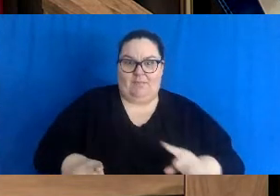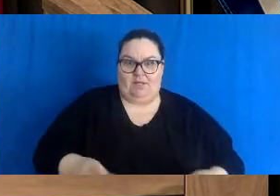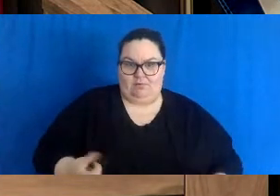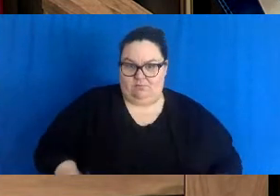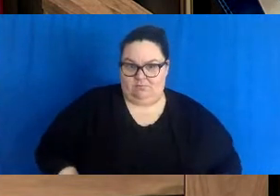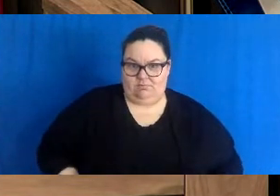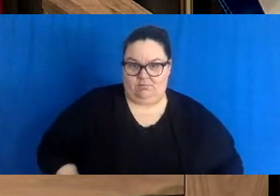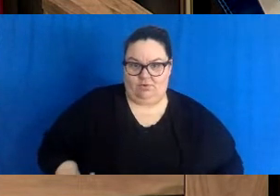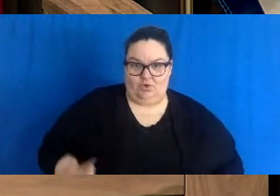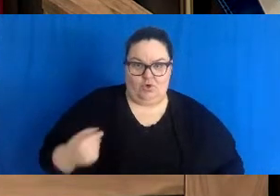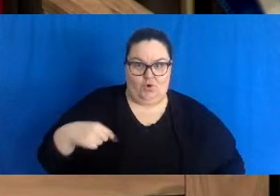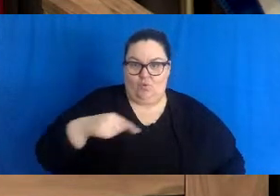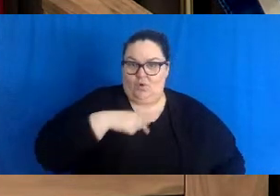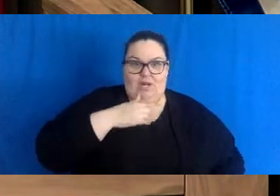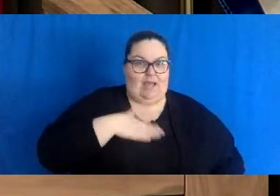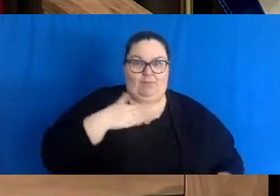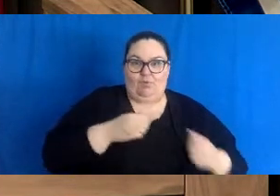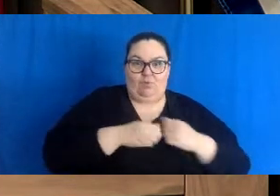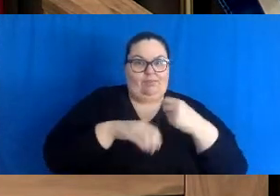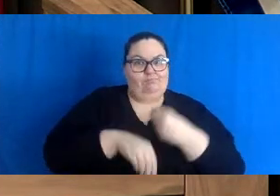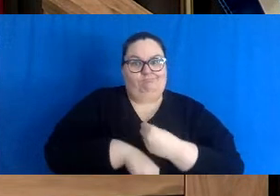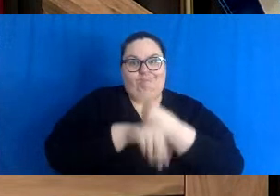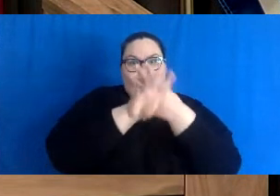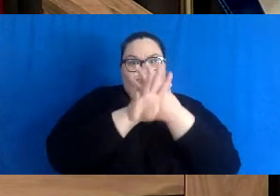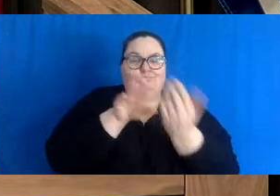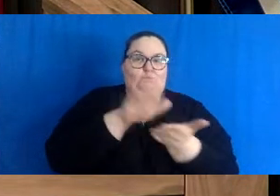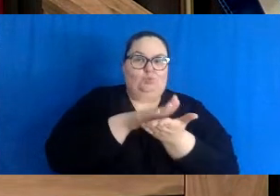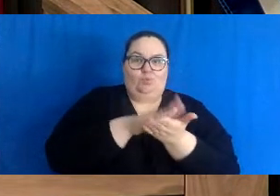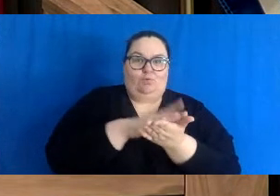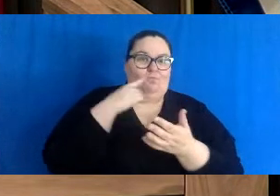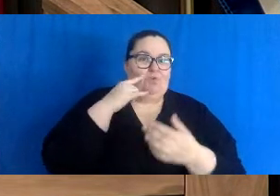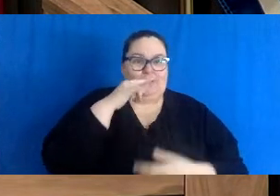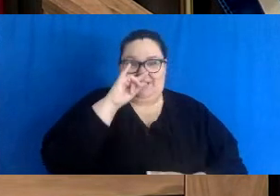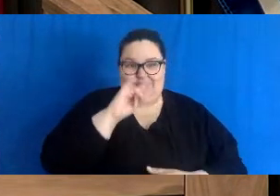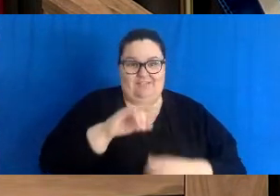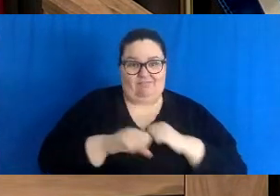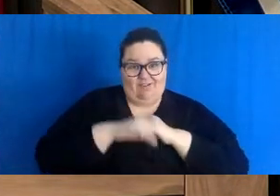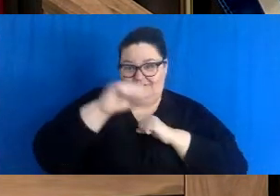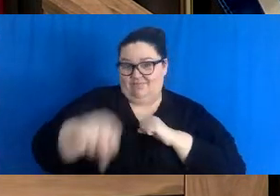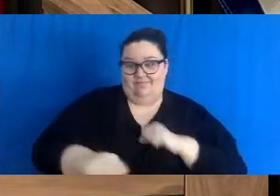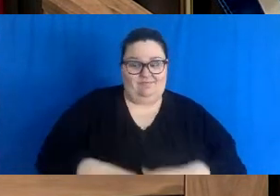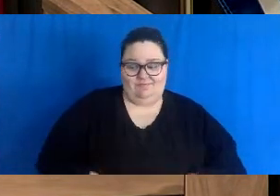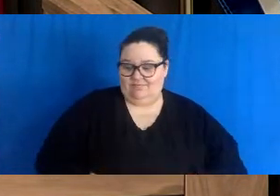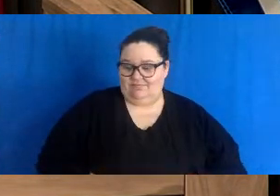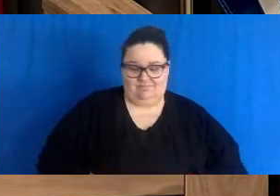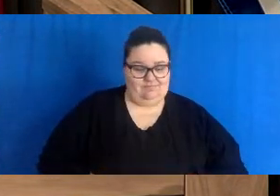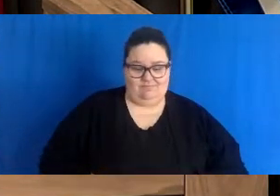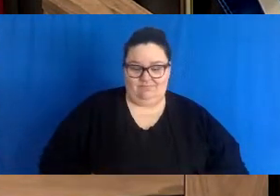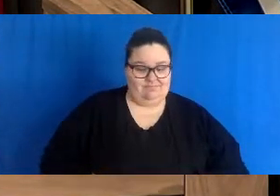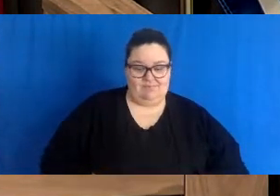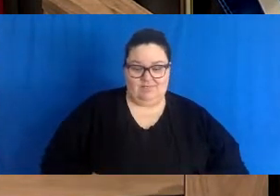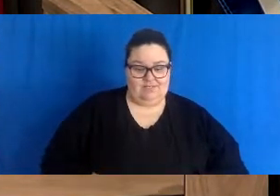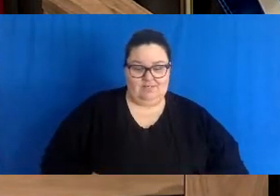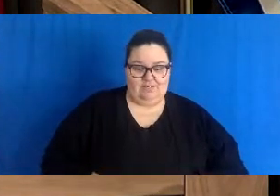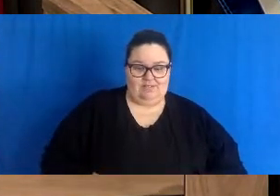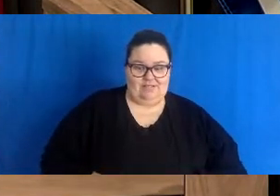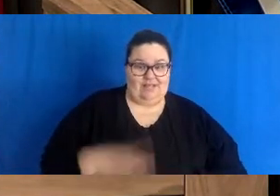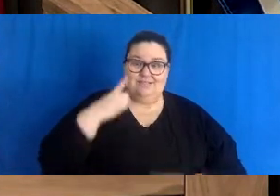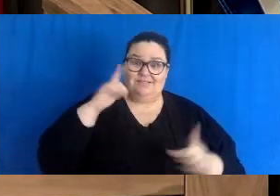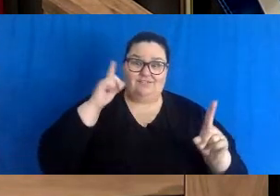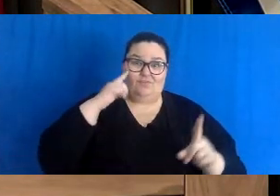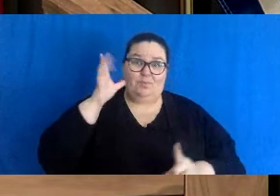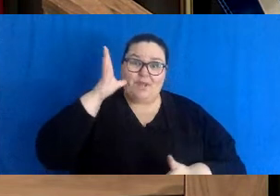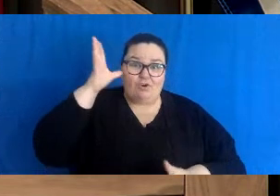online being a solution of long-term of any kind or being a solution that works for parents or kids,